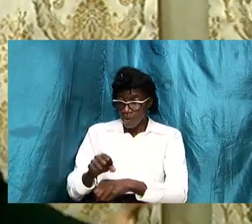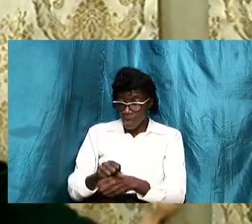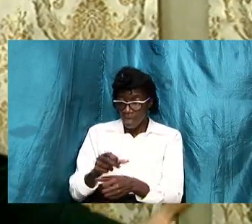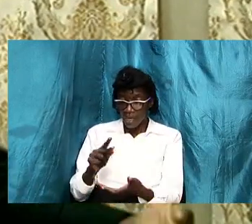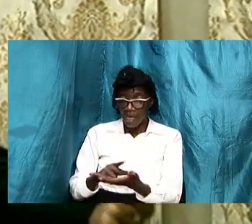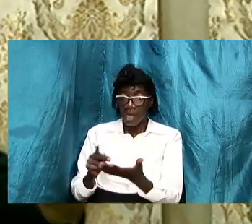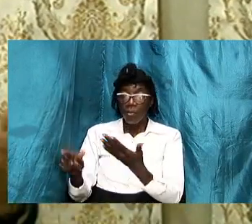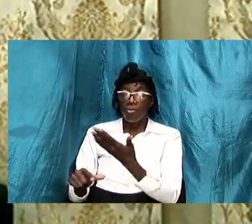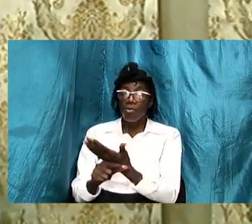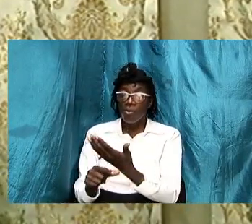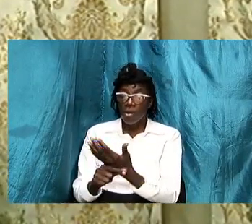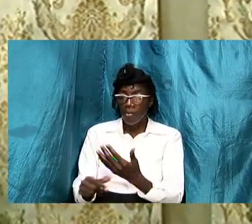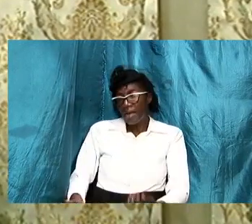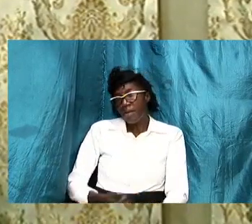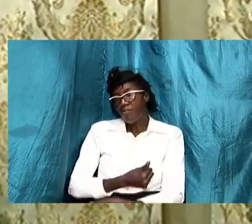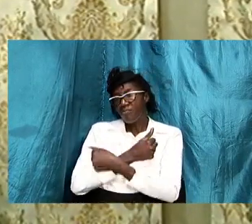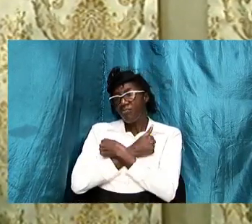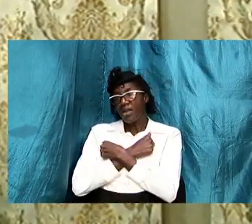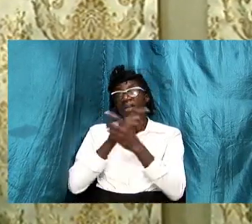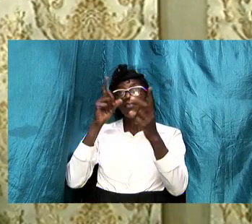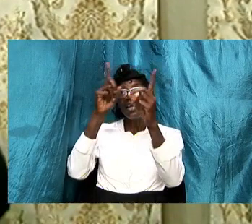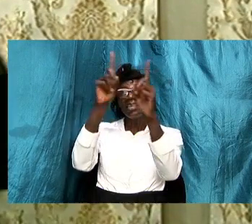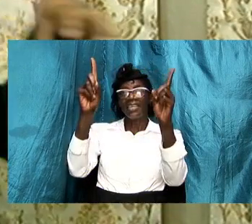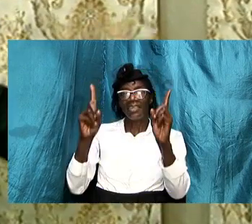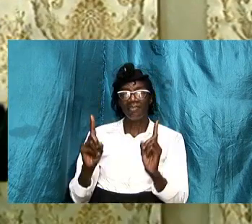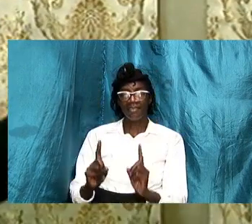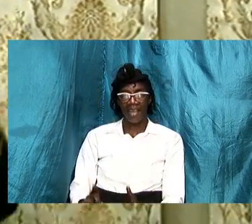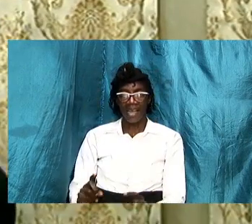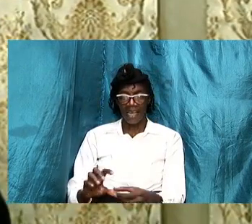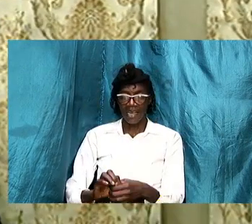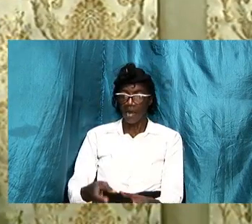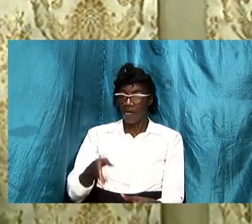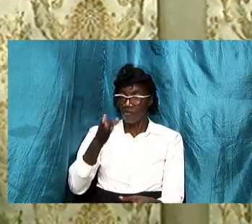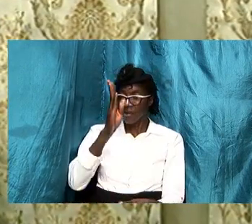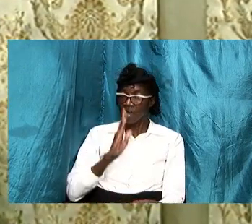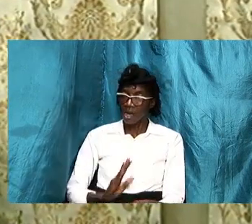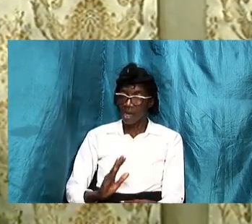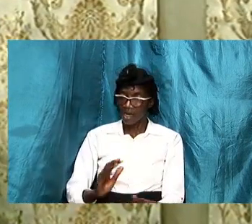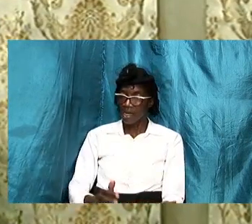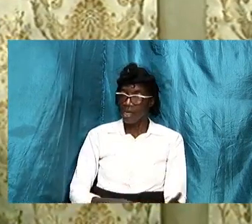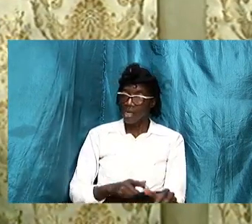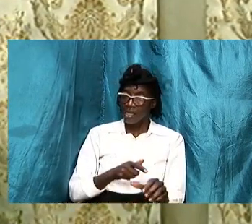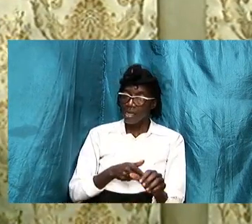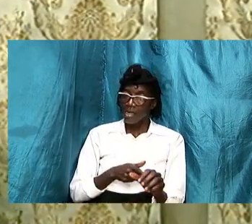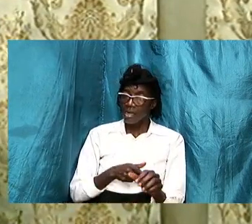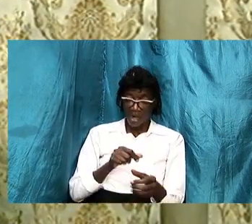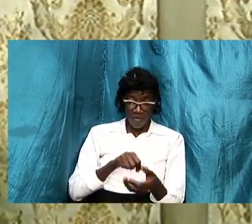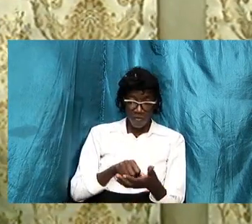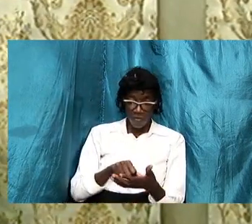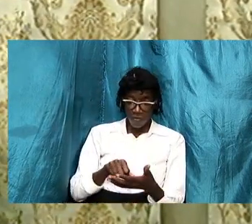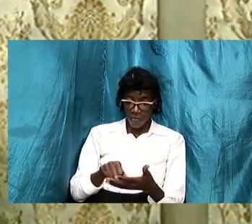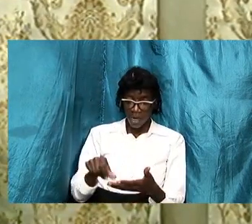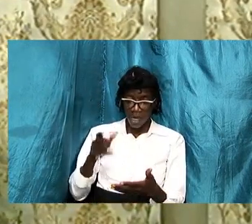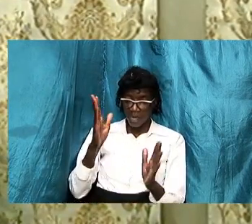embrace the design of almighty god the also of marriage